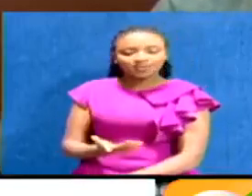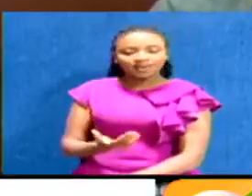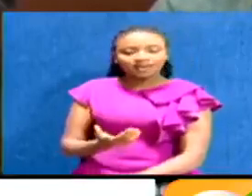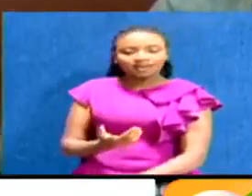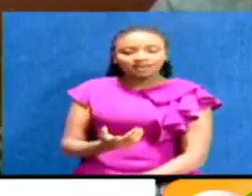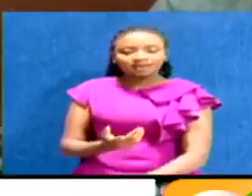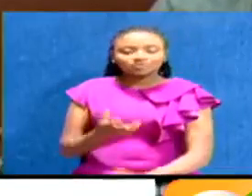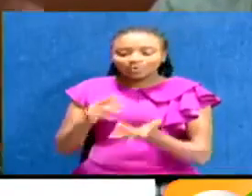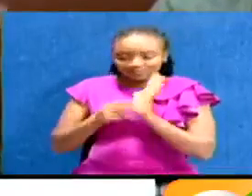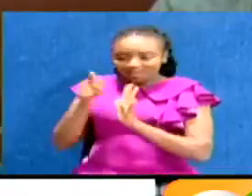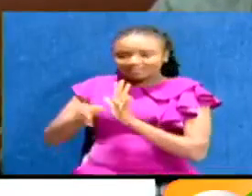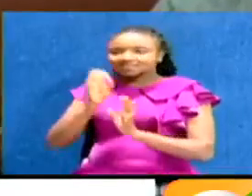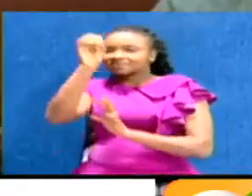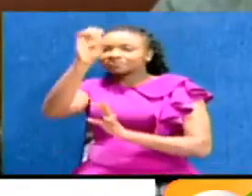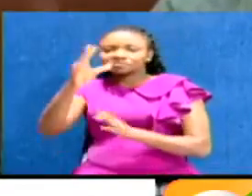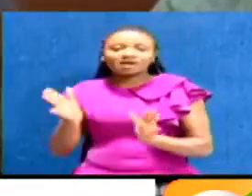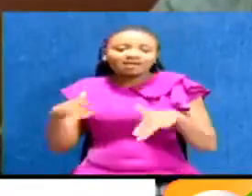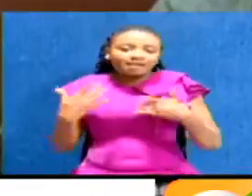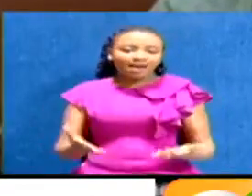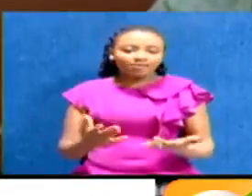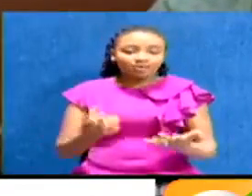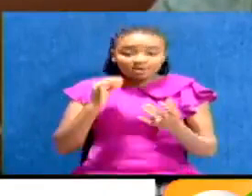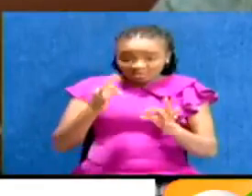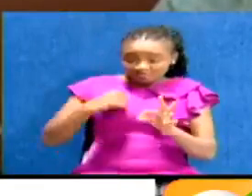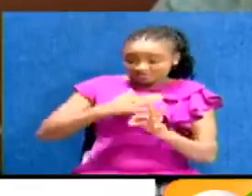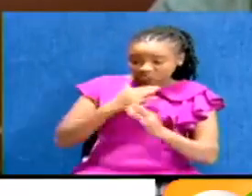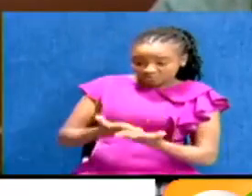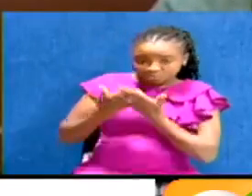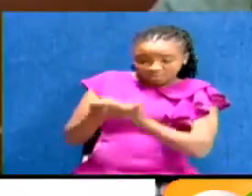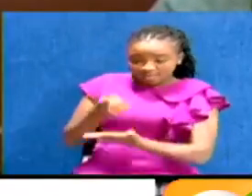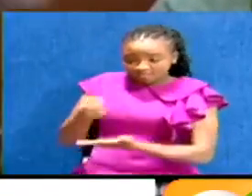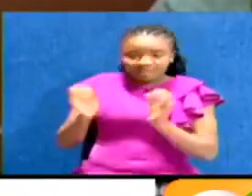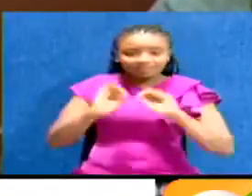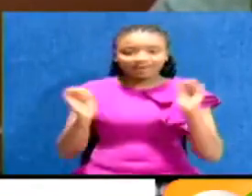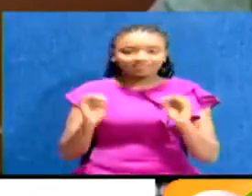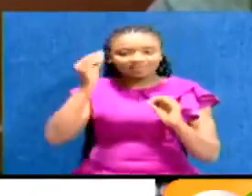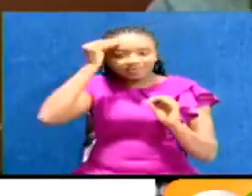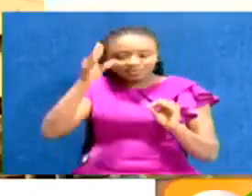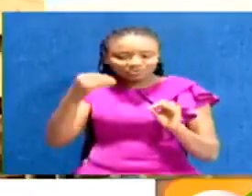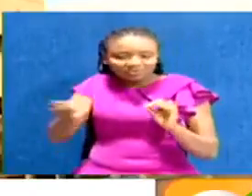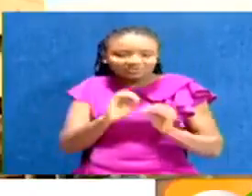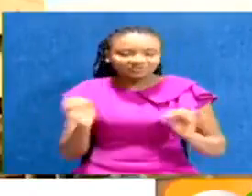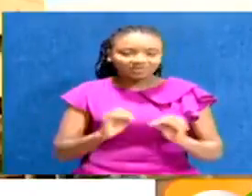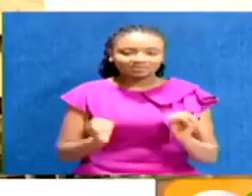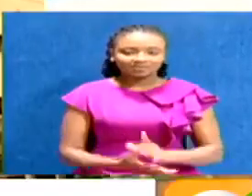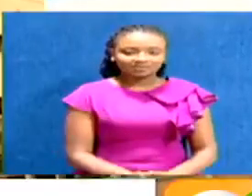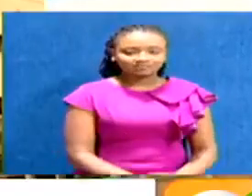Which future are we discussing if we are not willing to finance the education, Mr. Speaker?